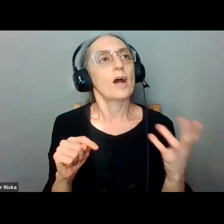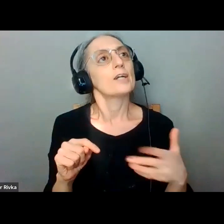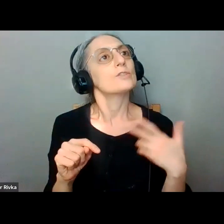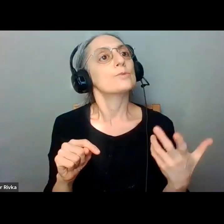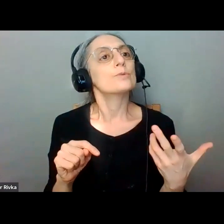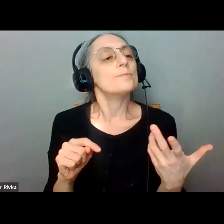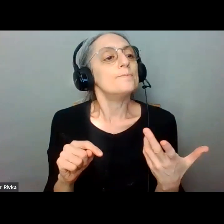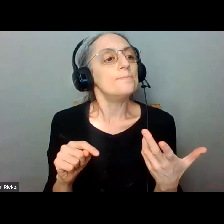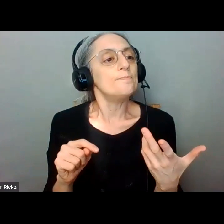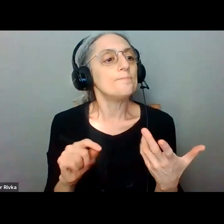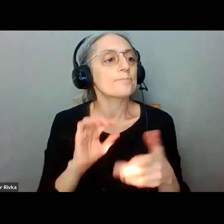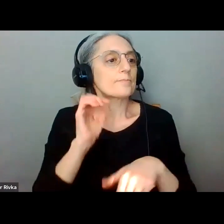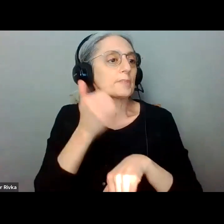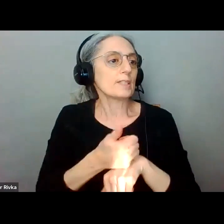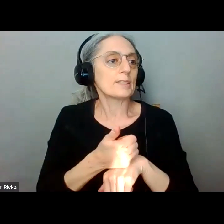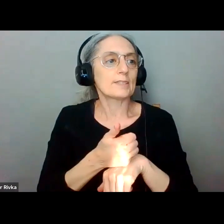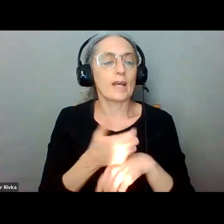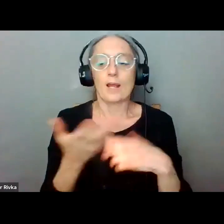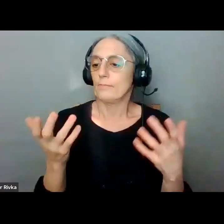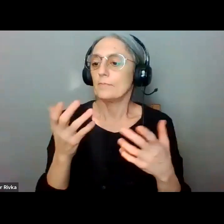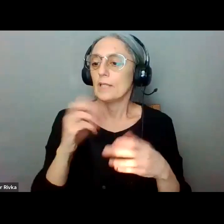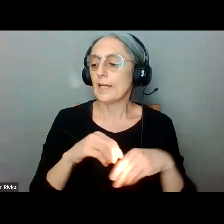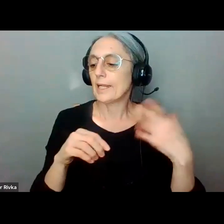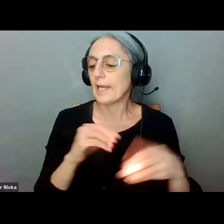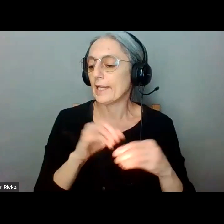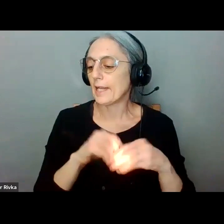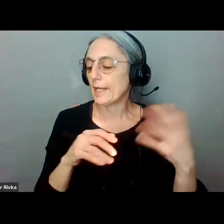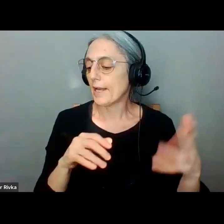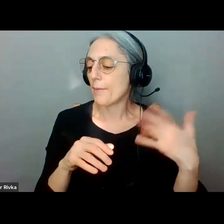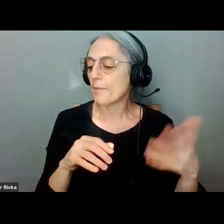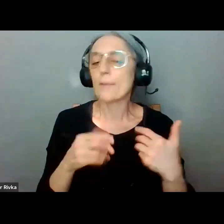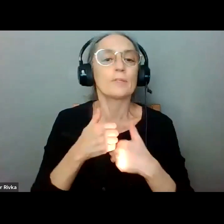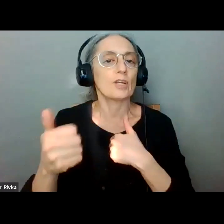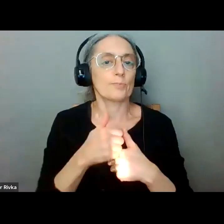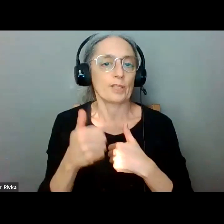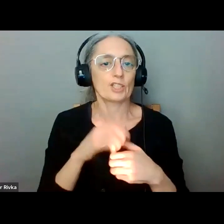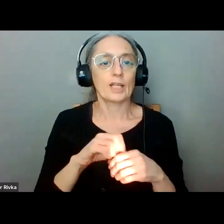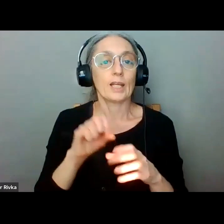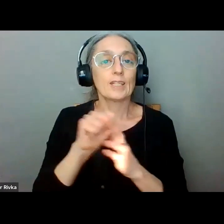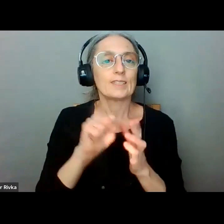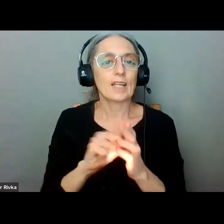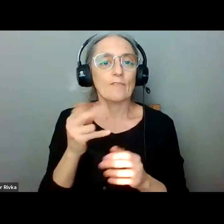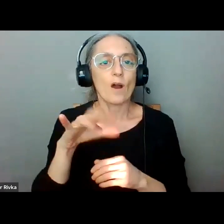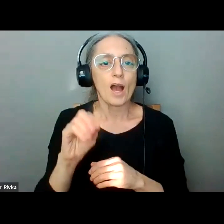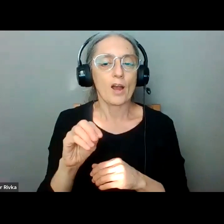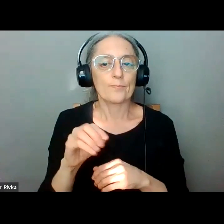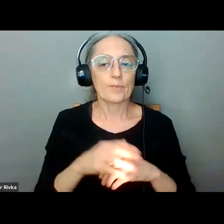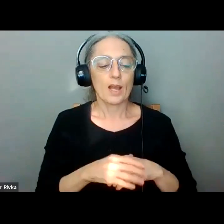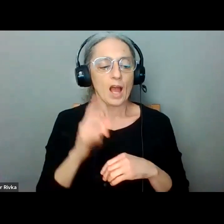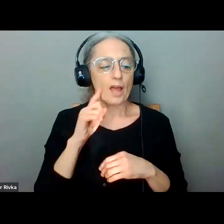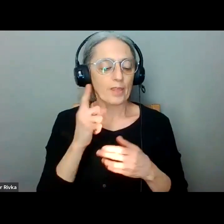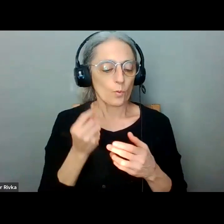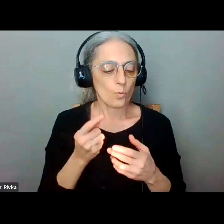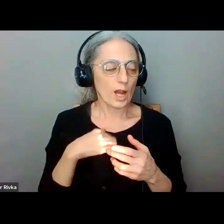some trans some public transit reform in in in the uh in the state of ohio i think what uh i think